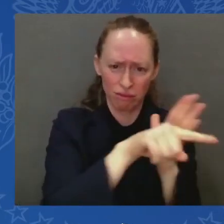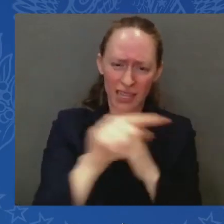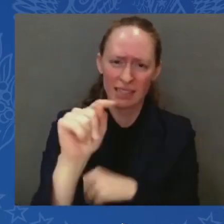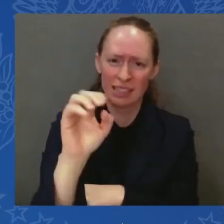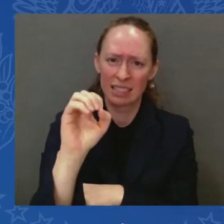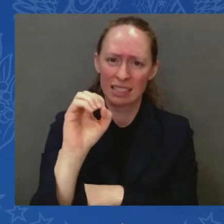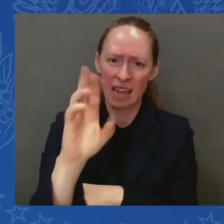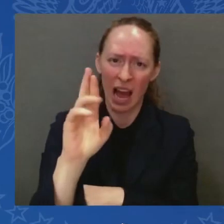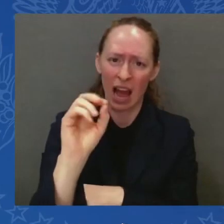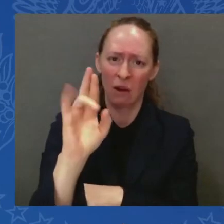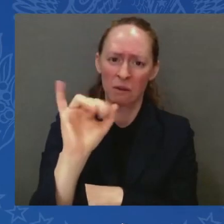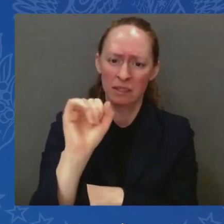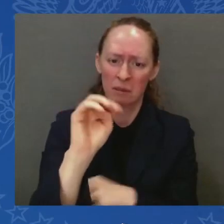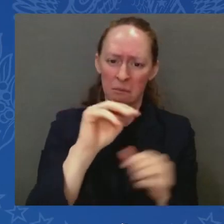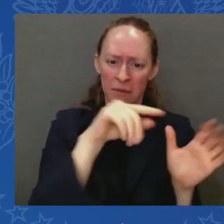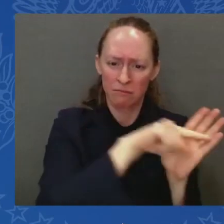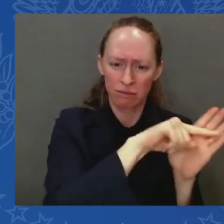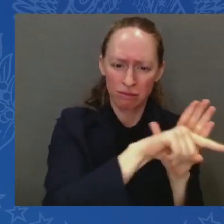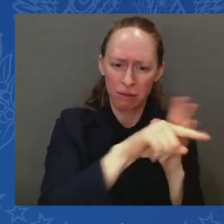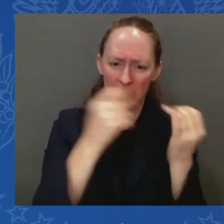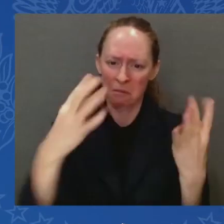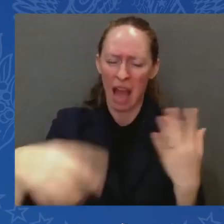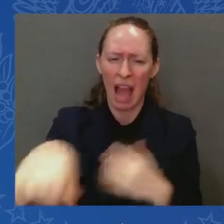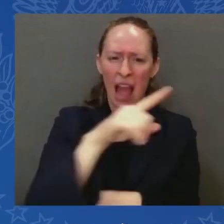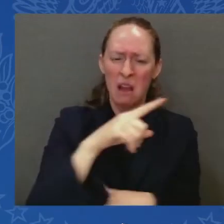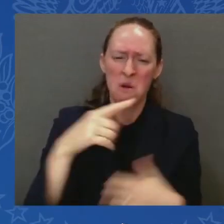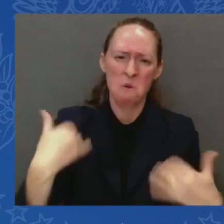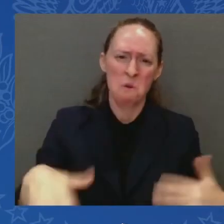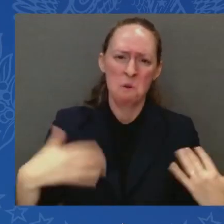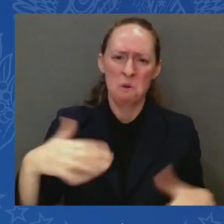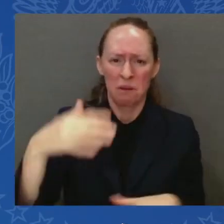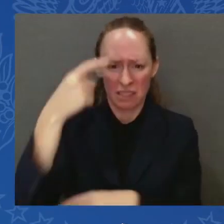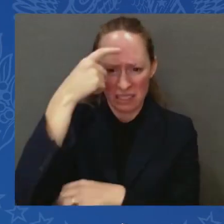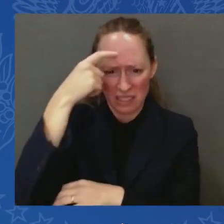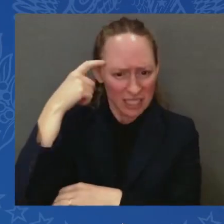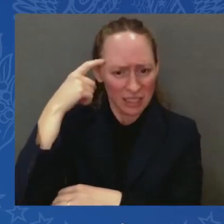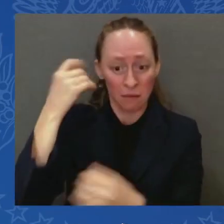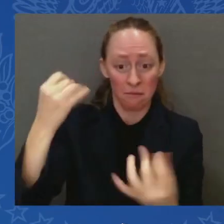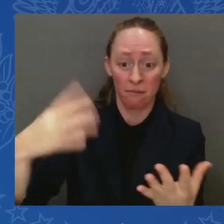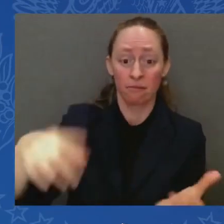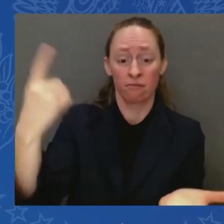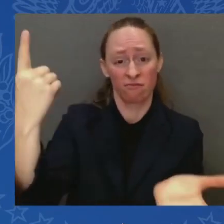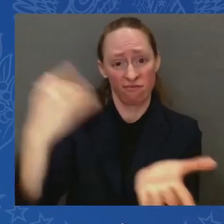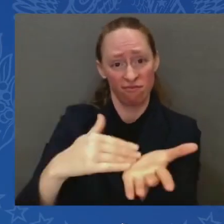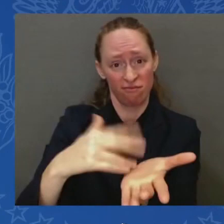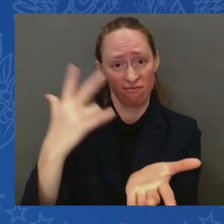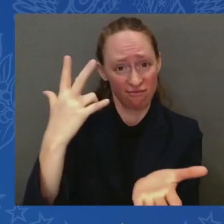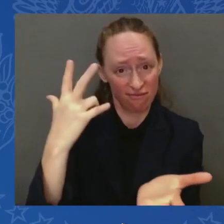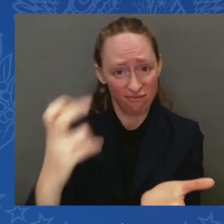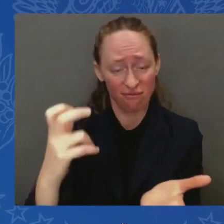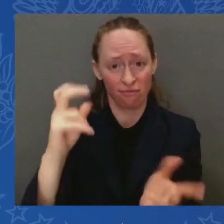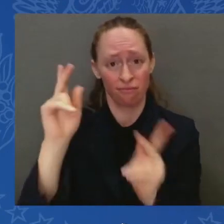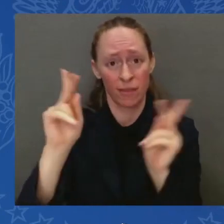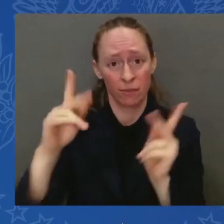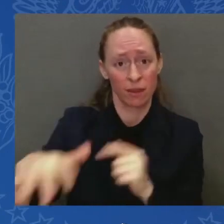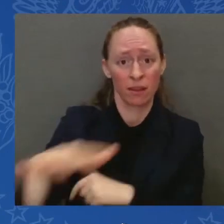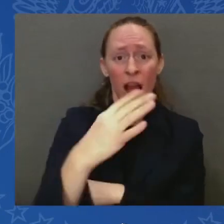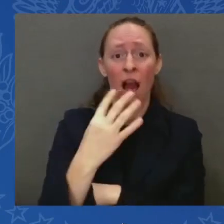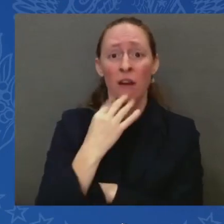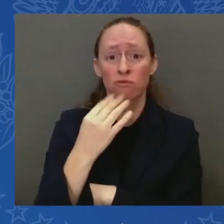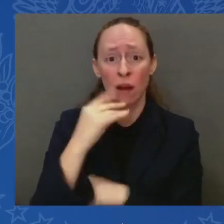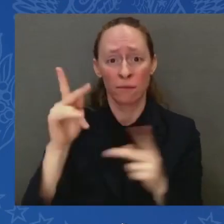1,300 innocent Israelis killed, including at least 31 American citizens by the terrorist group Hamas.